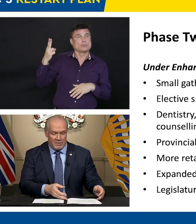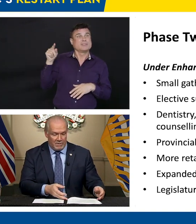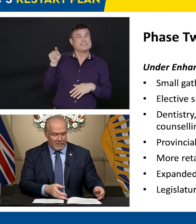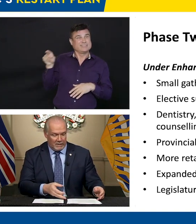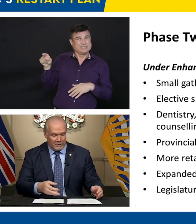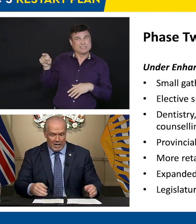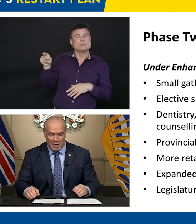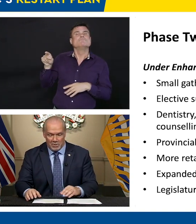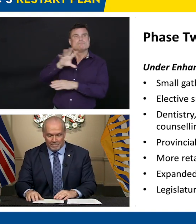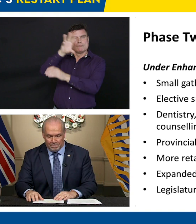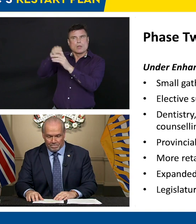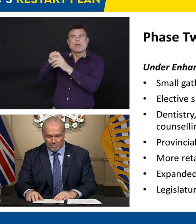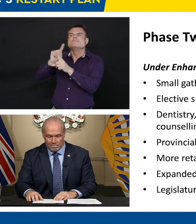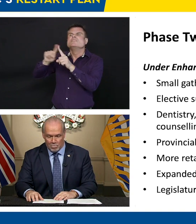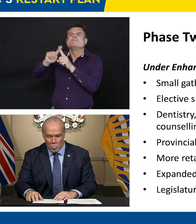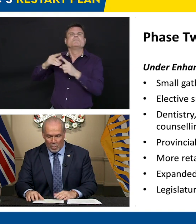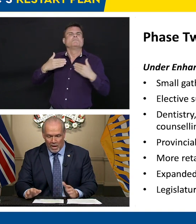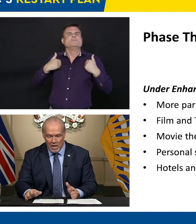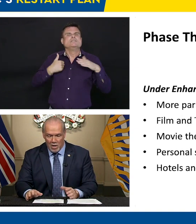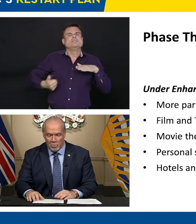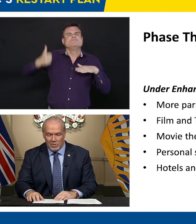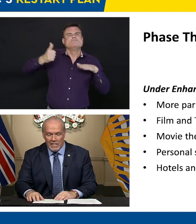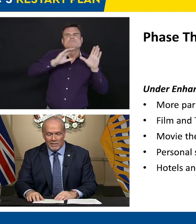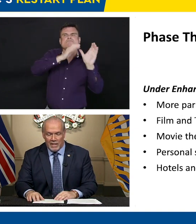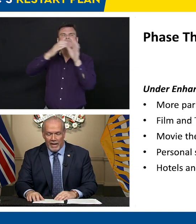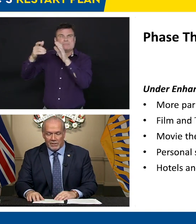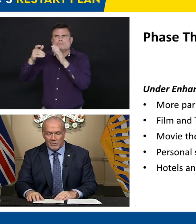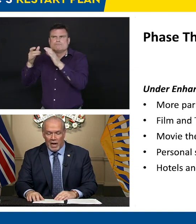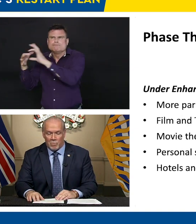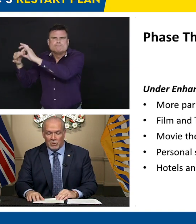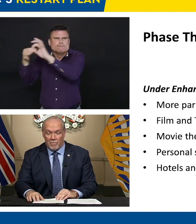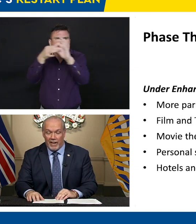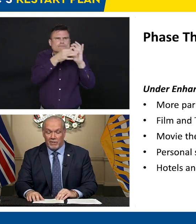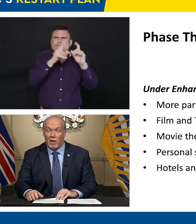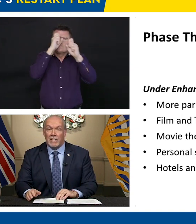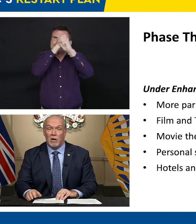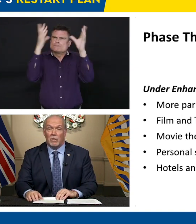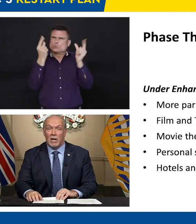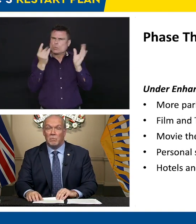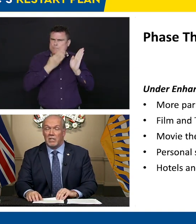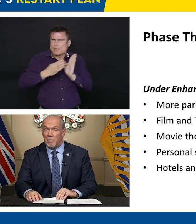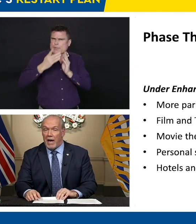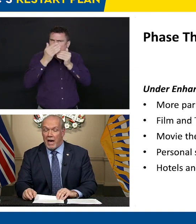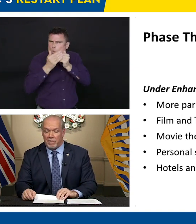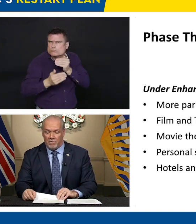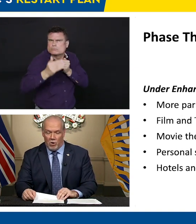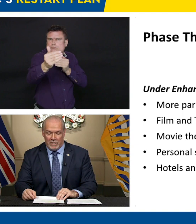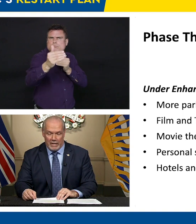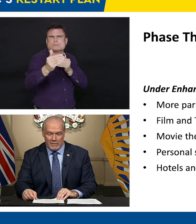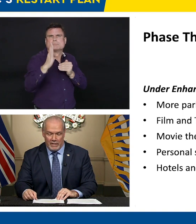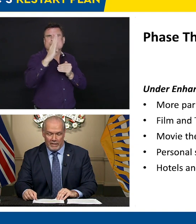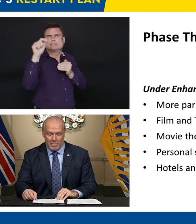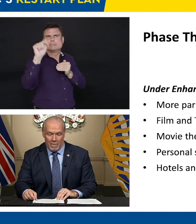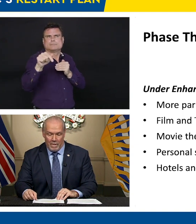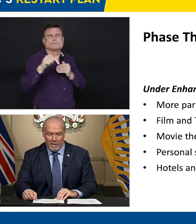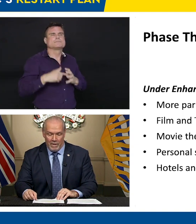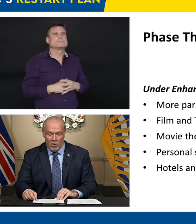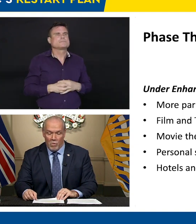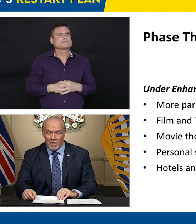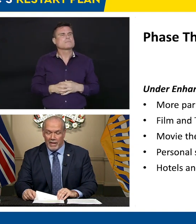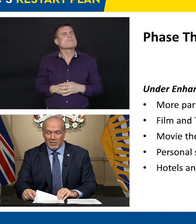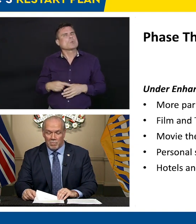flourish in these difficult times. Proceeding to the next step will depend on the outcomes and the path of COVID-19.